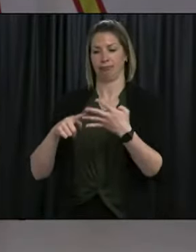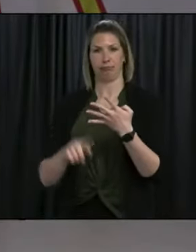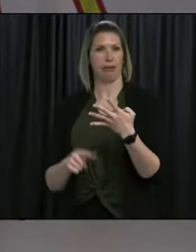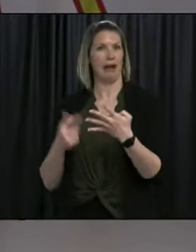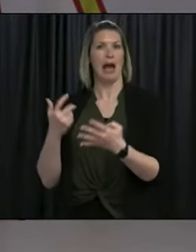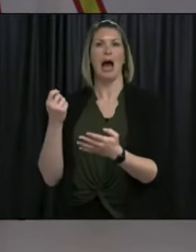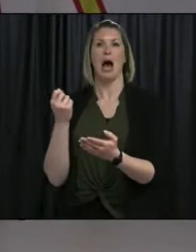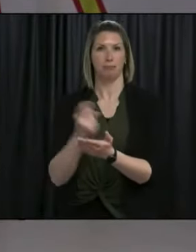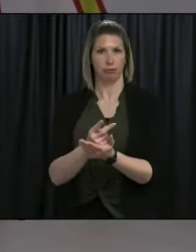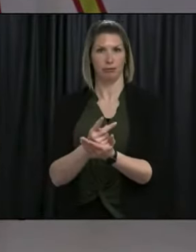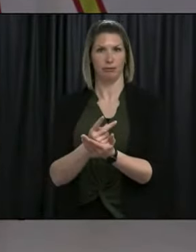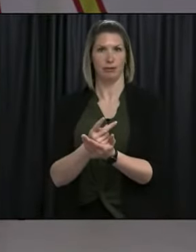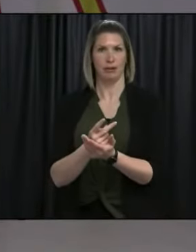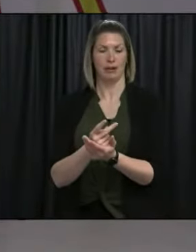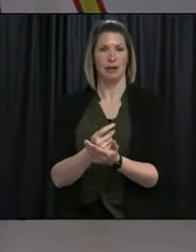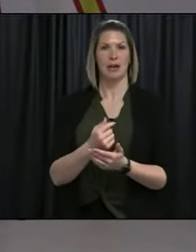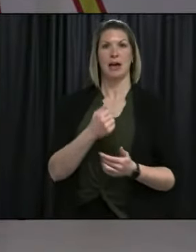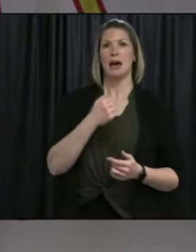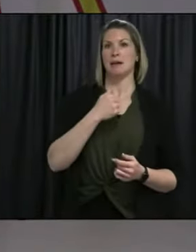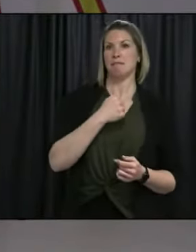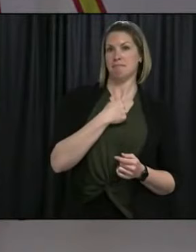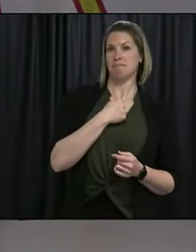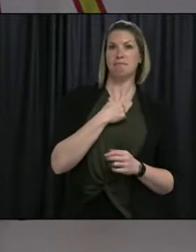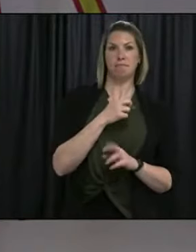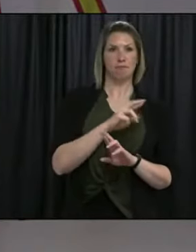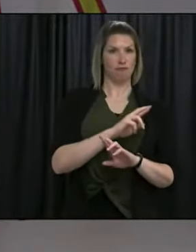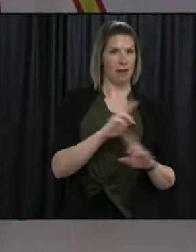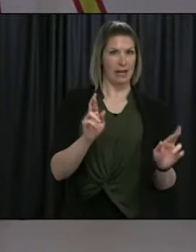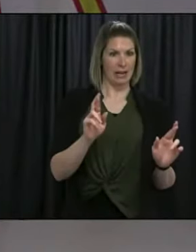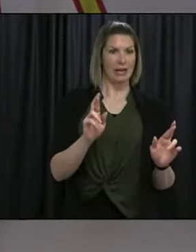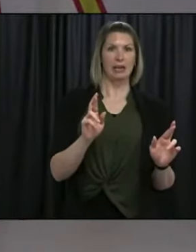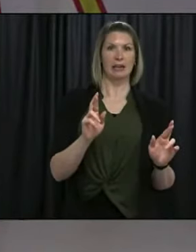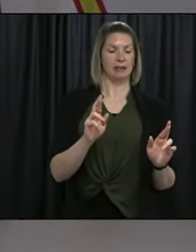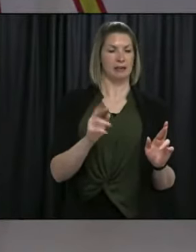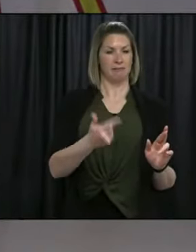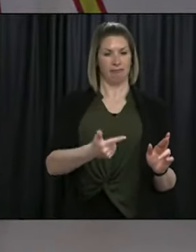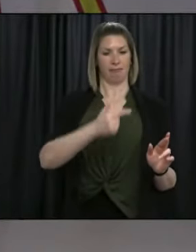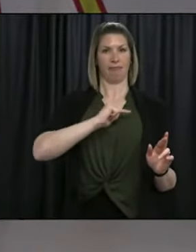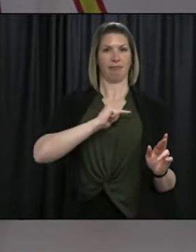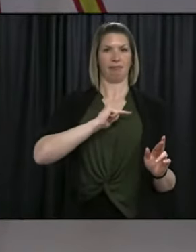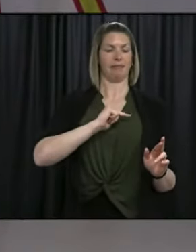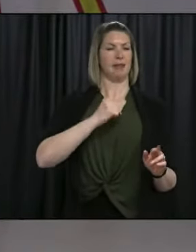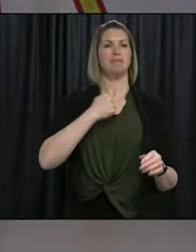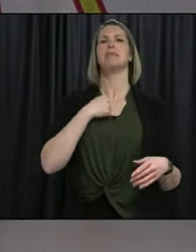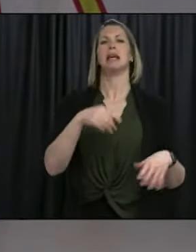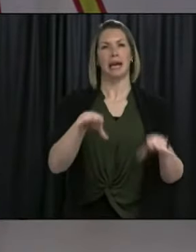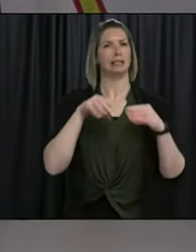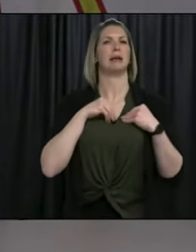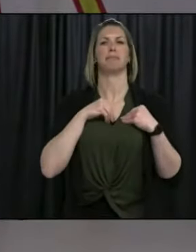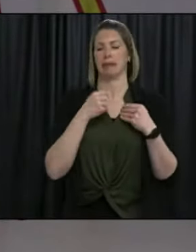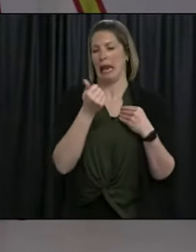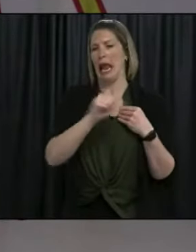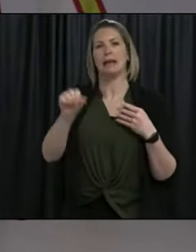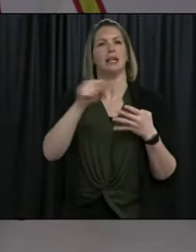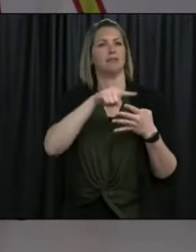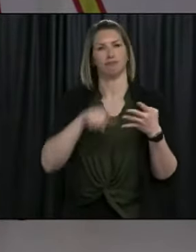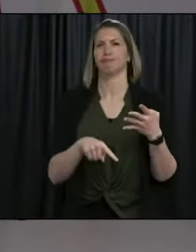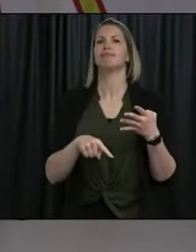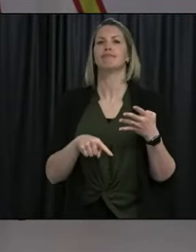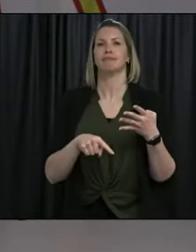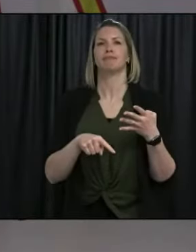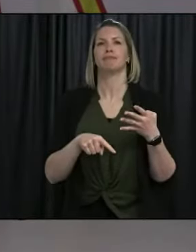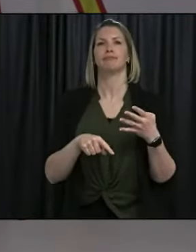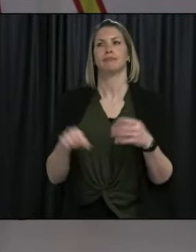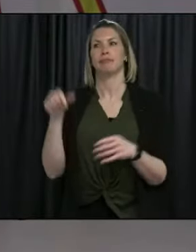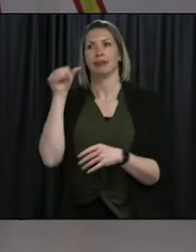turn comes, I will be getting whatever vaccine is available to me. Again, yesterday, I spent a little